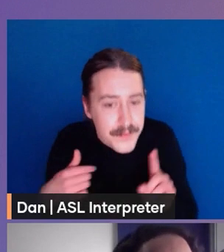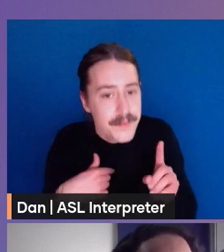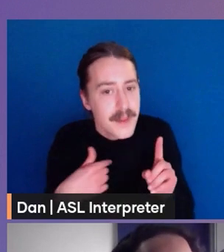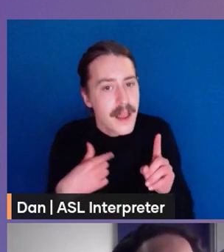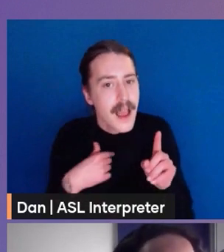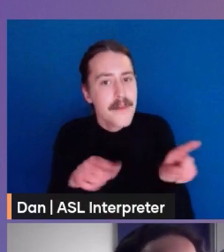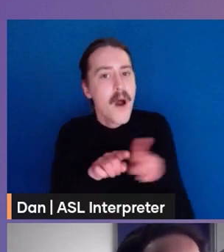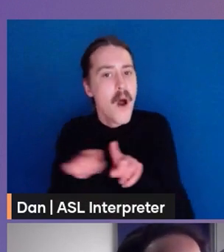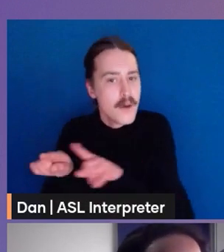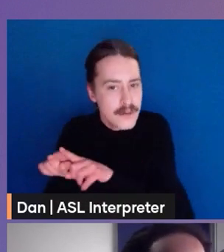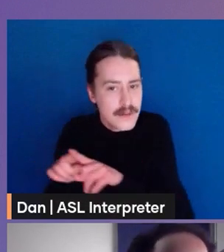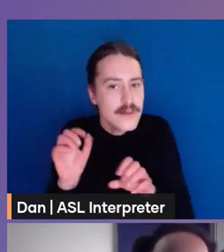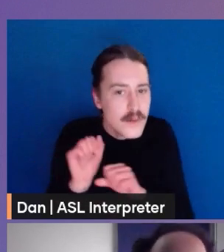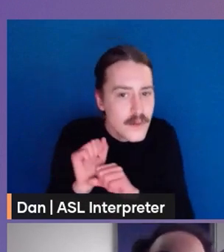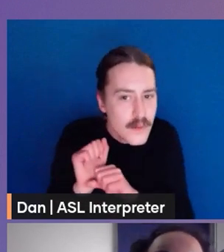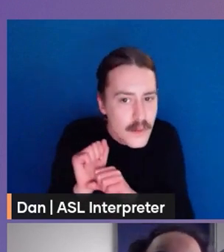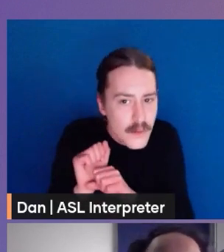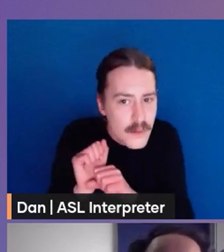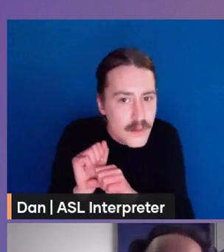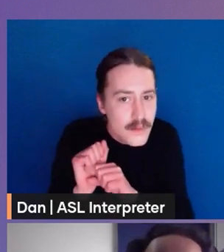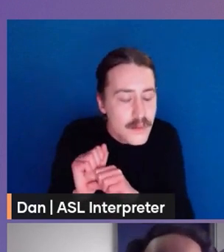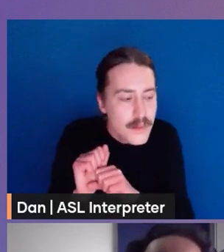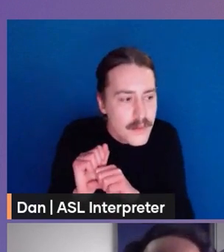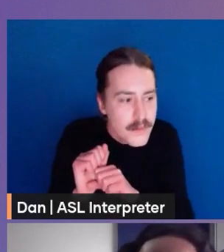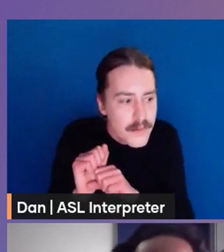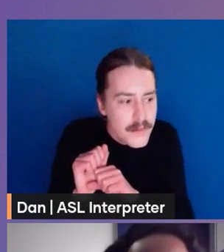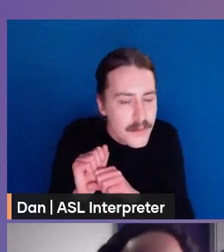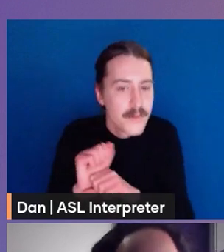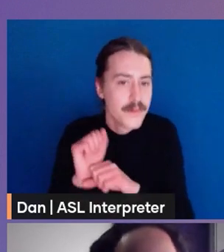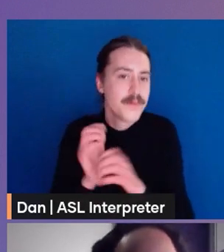automation enthusiast and Terraform led me there